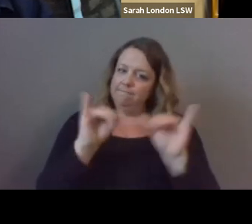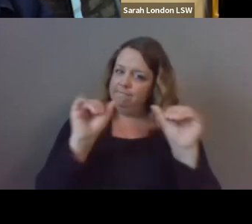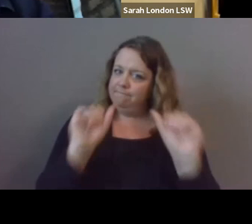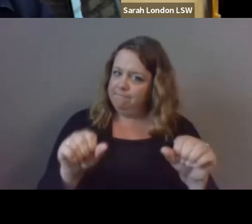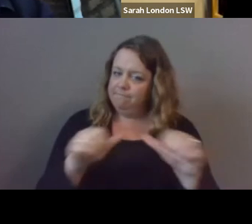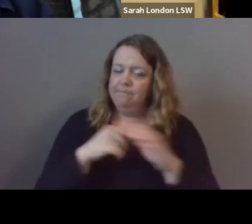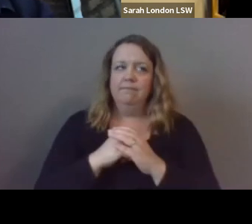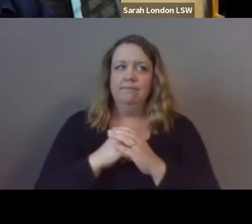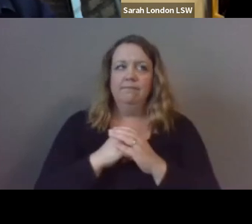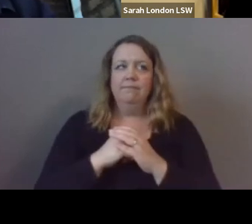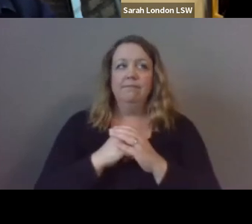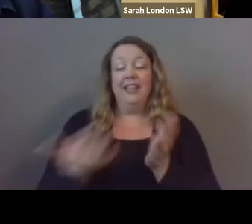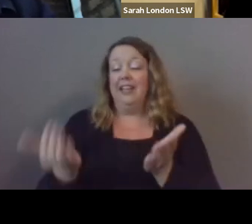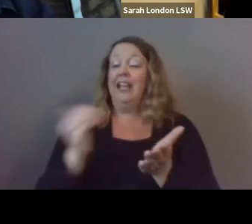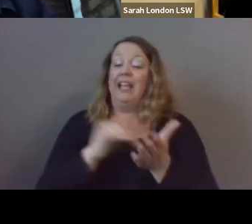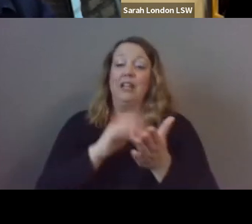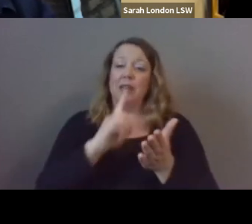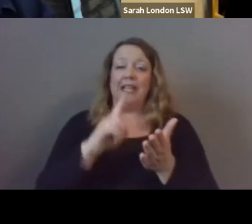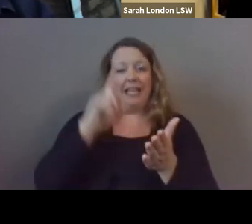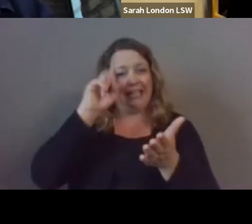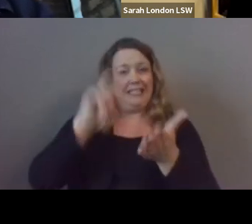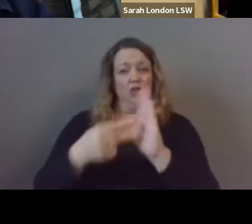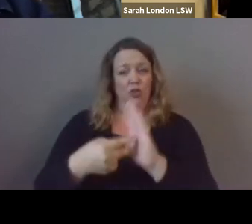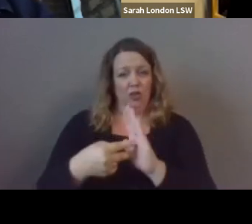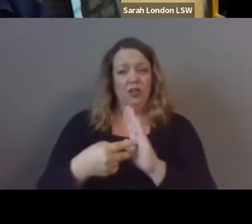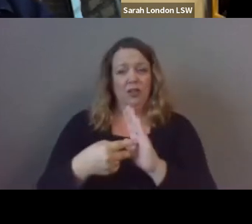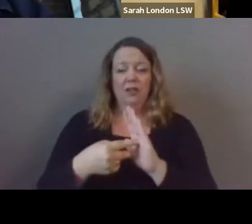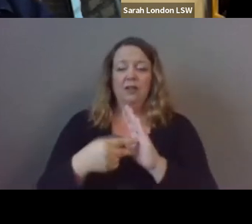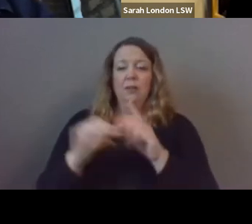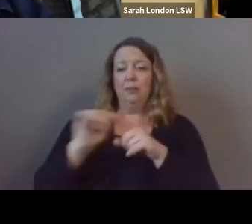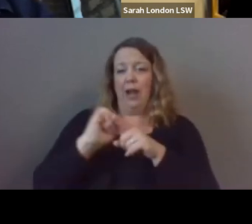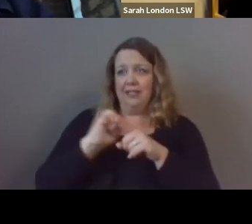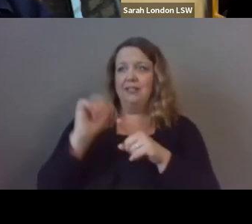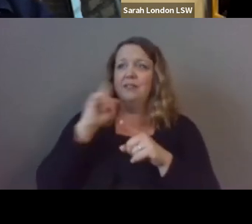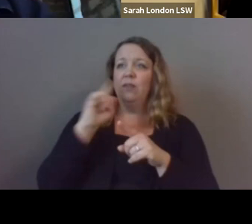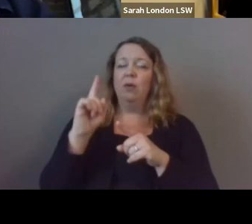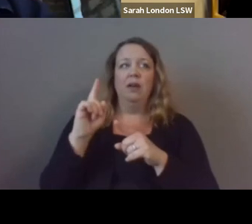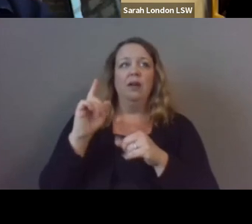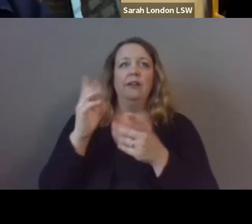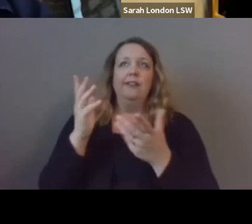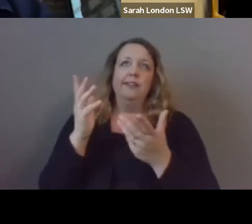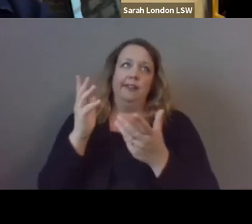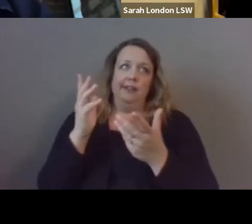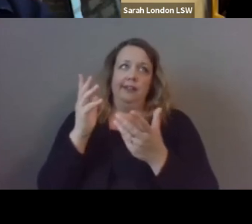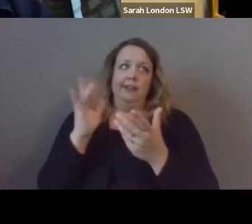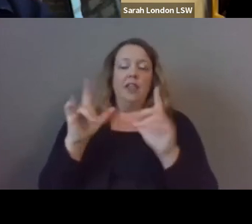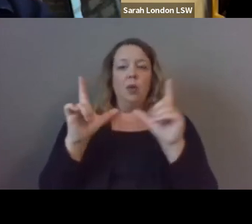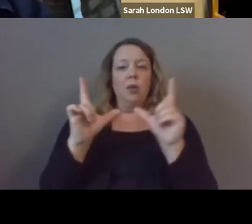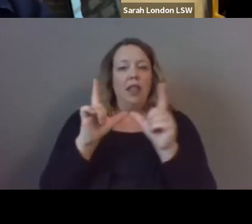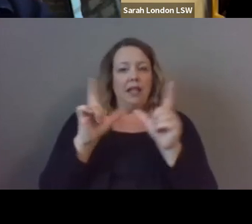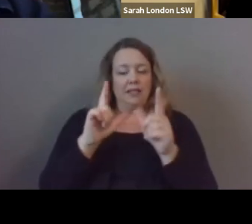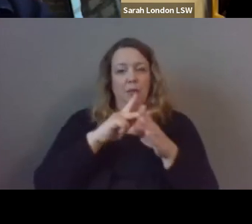again an intentional um practice of putting those licensed professionals